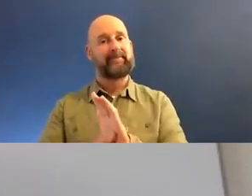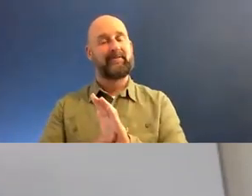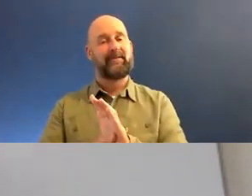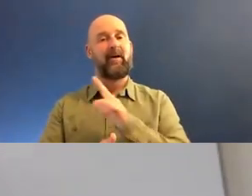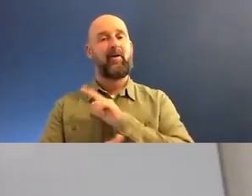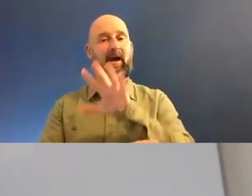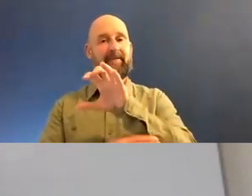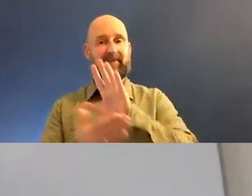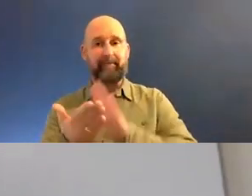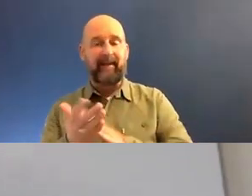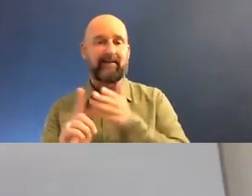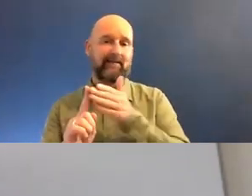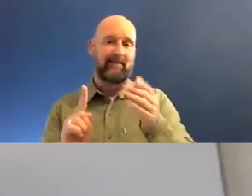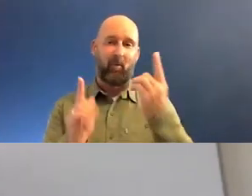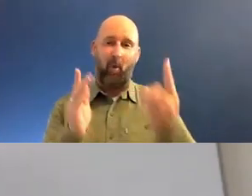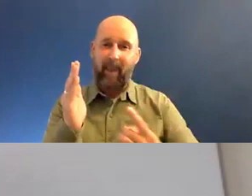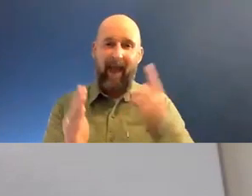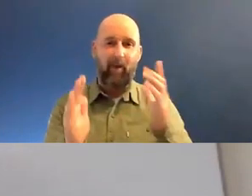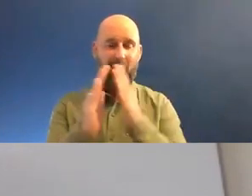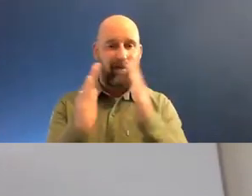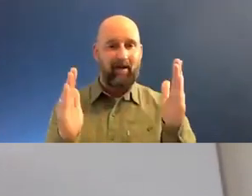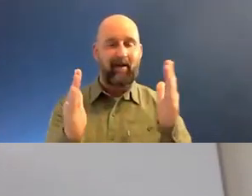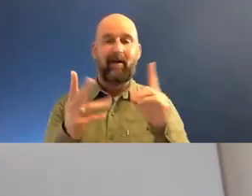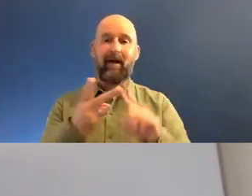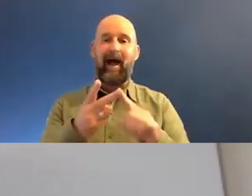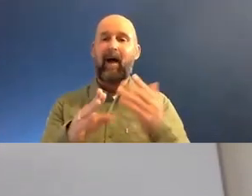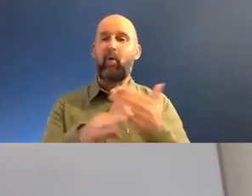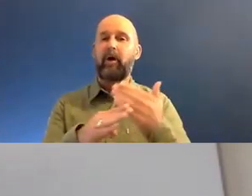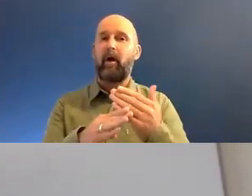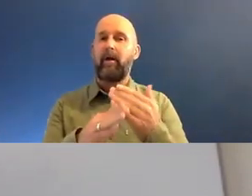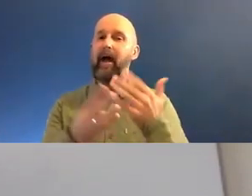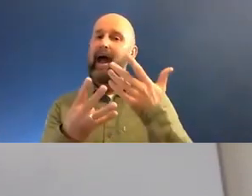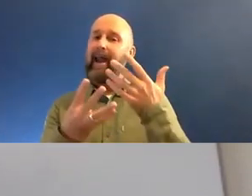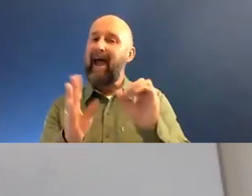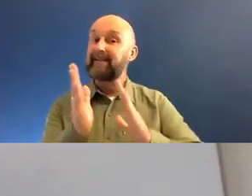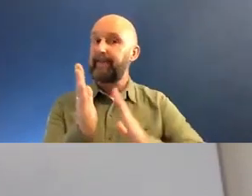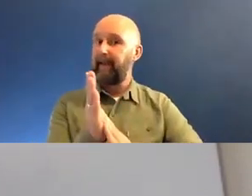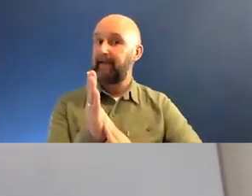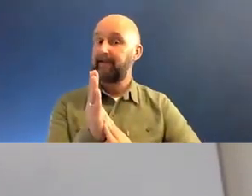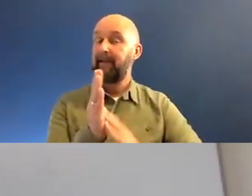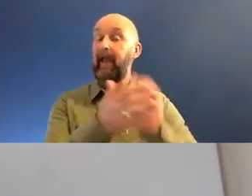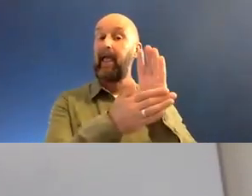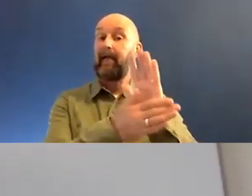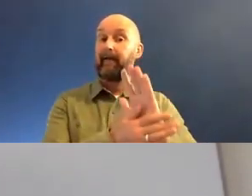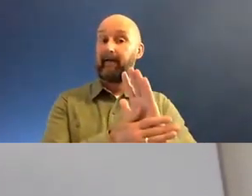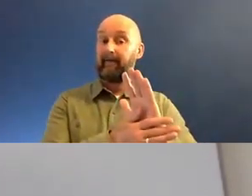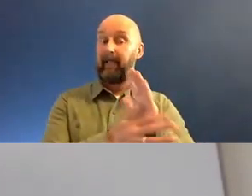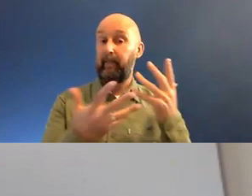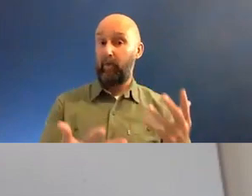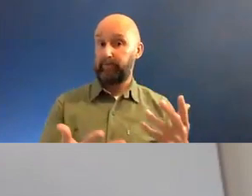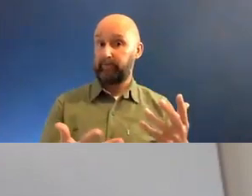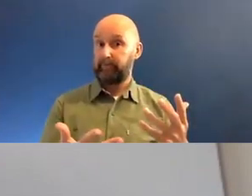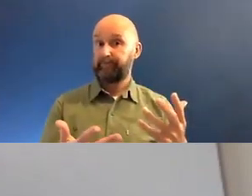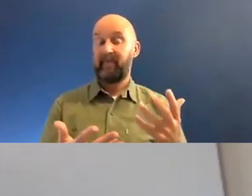are 15 minutes, I've made films that are like an hour long, I'm working on a 90 minute at the moment. So it's all kind of dependent